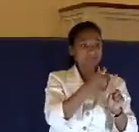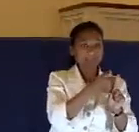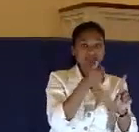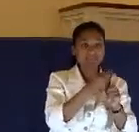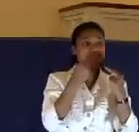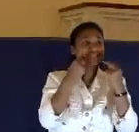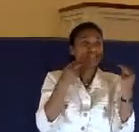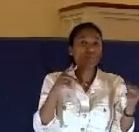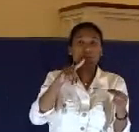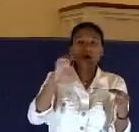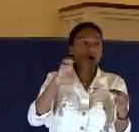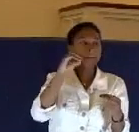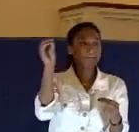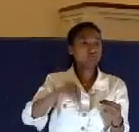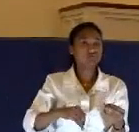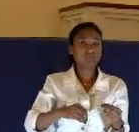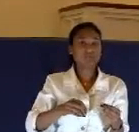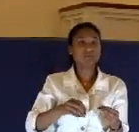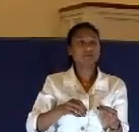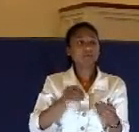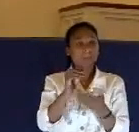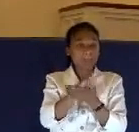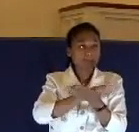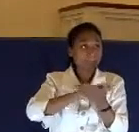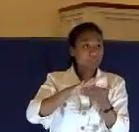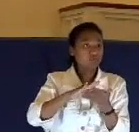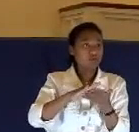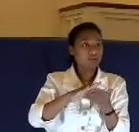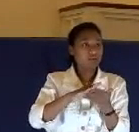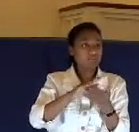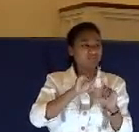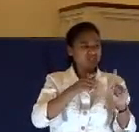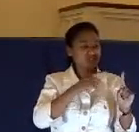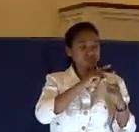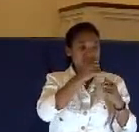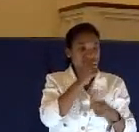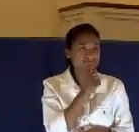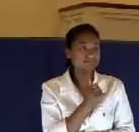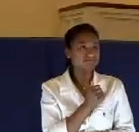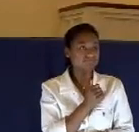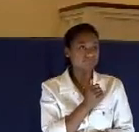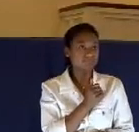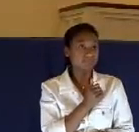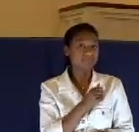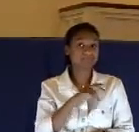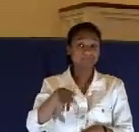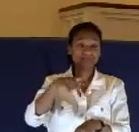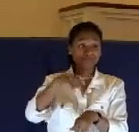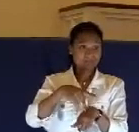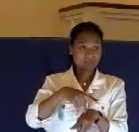suffered misjustice. Now, Peter, he sees all of this.